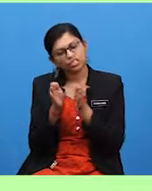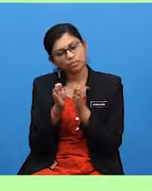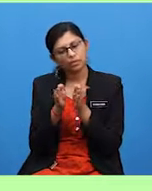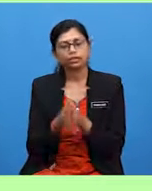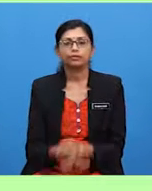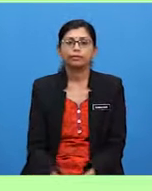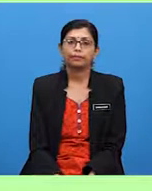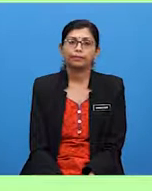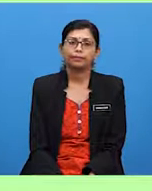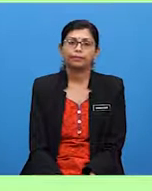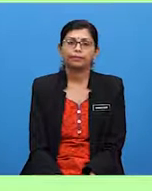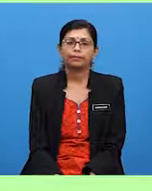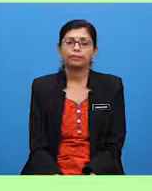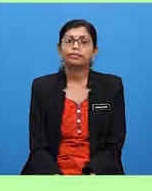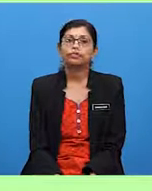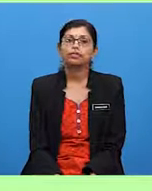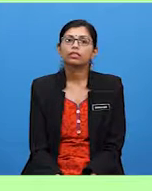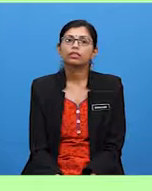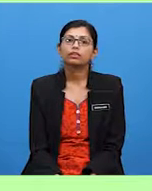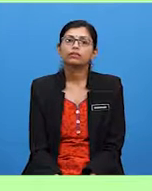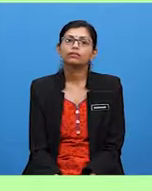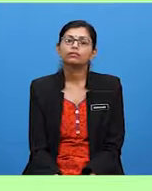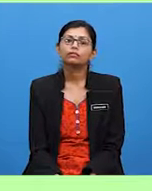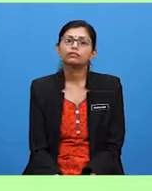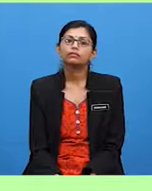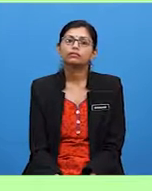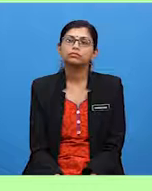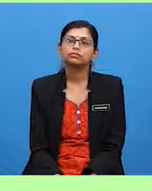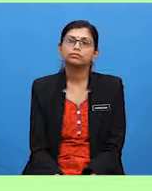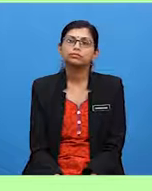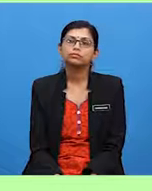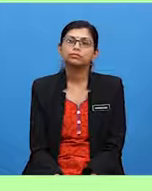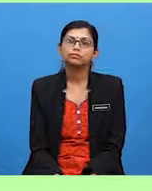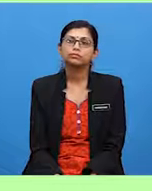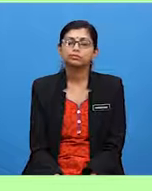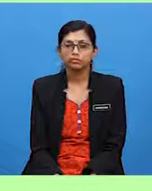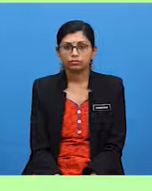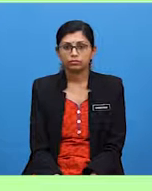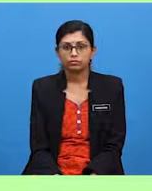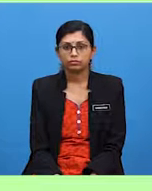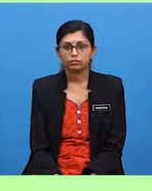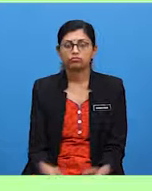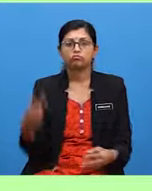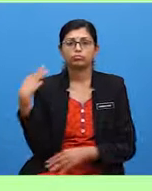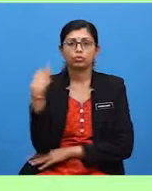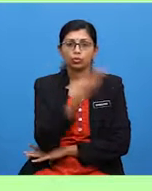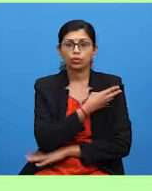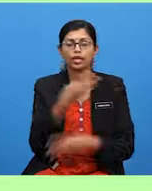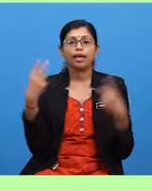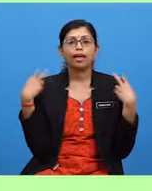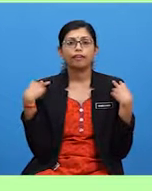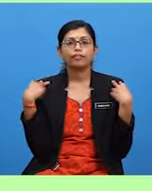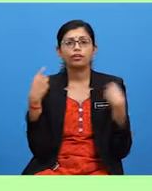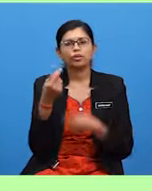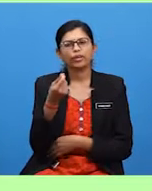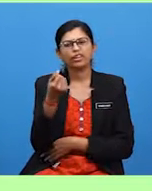of. For example, we have quite a few of elephants in